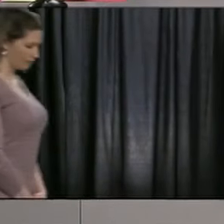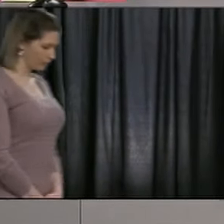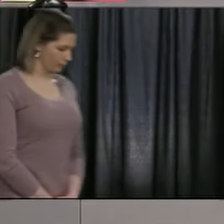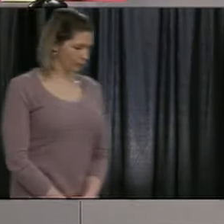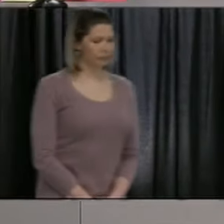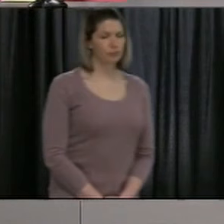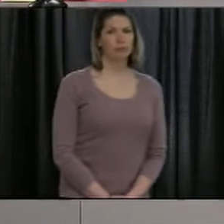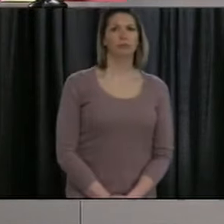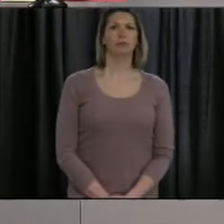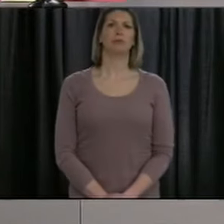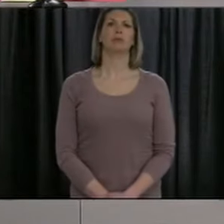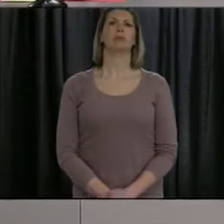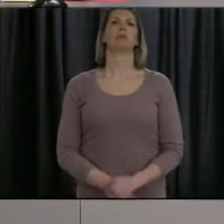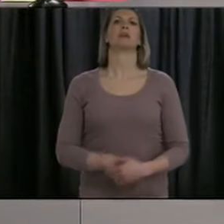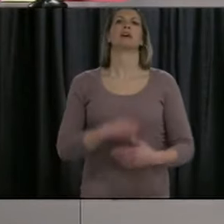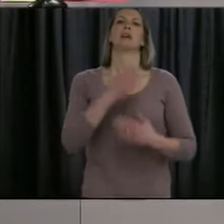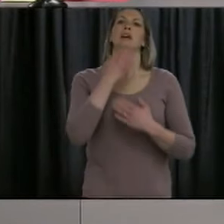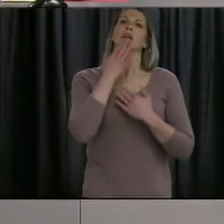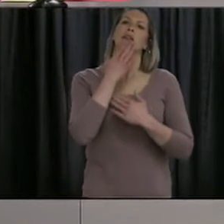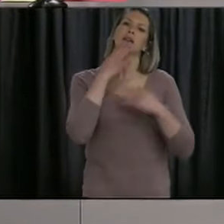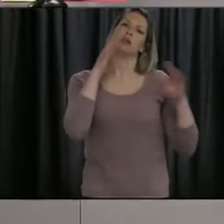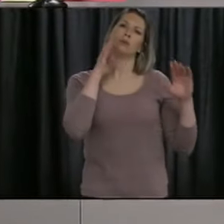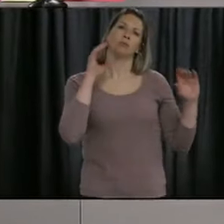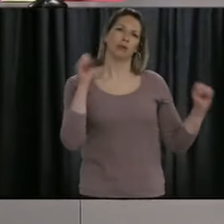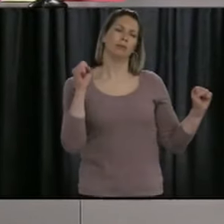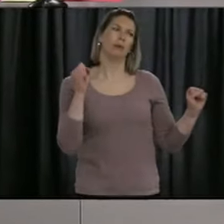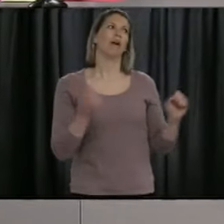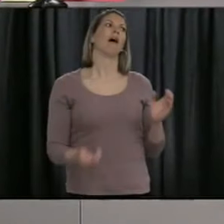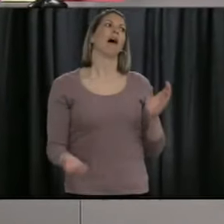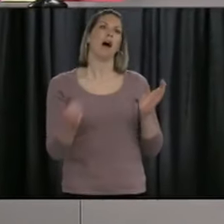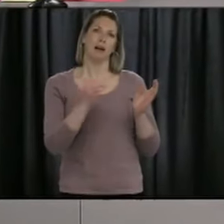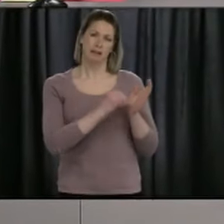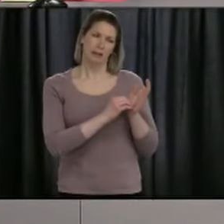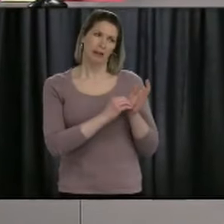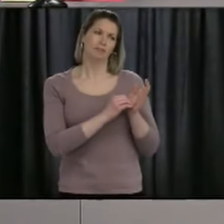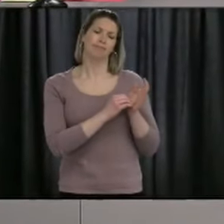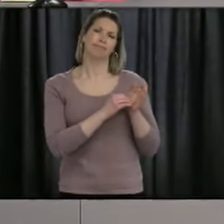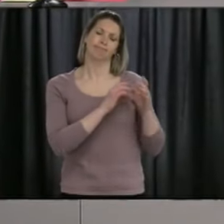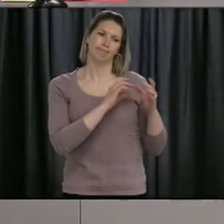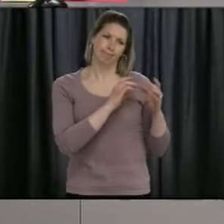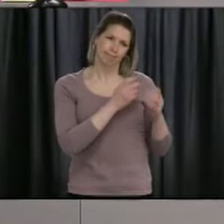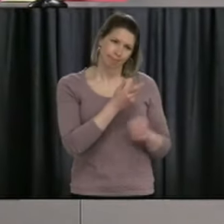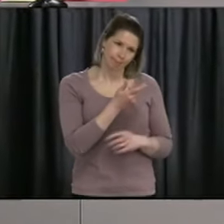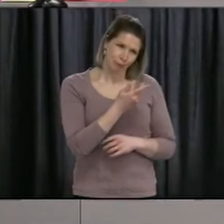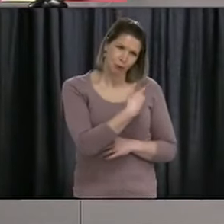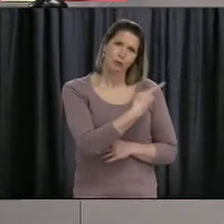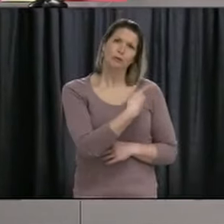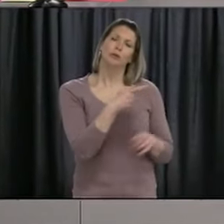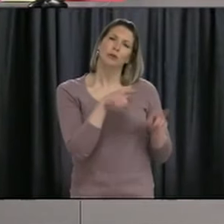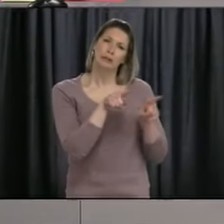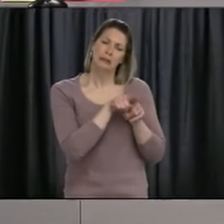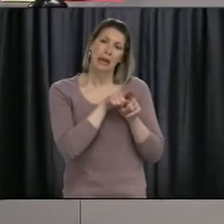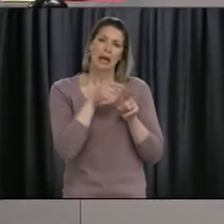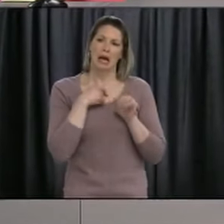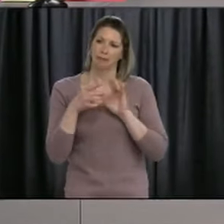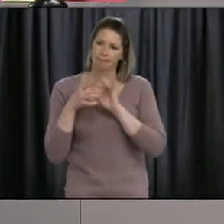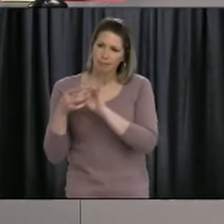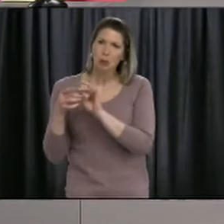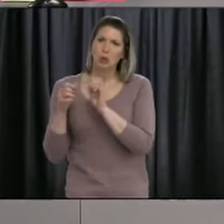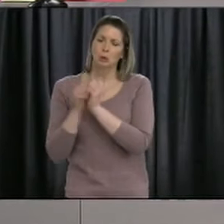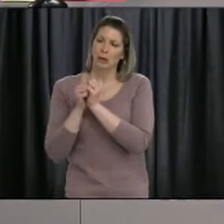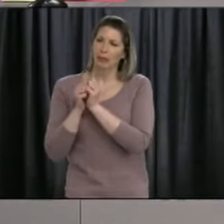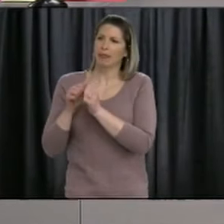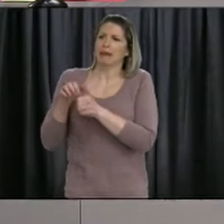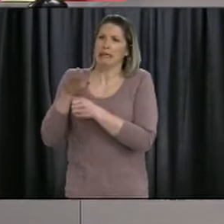Premier. I, too, would like to join with you. Having had a significant attachment to Health Services Centre Atlantic and the Atlantic